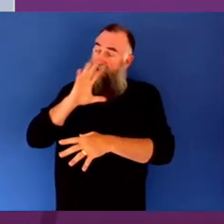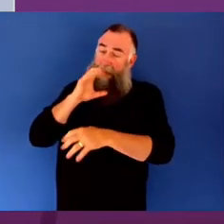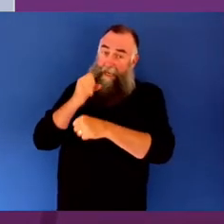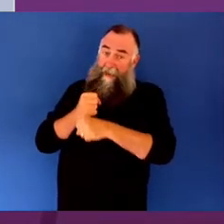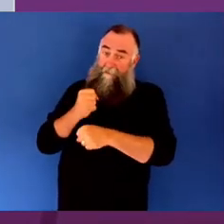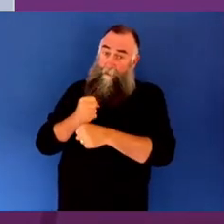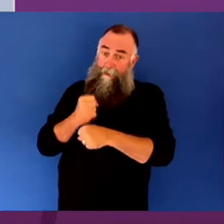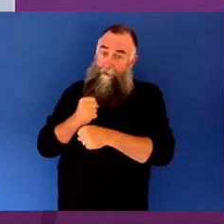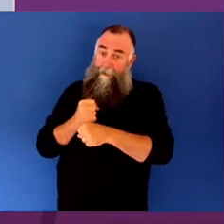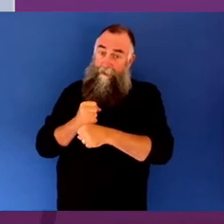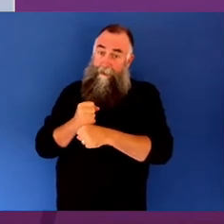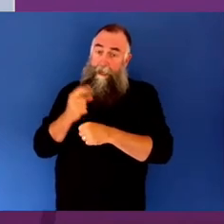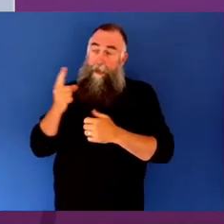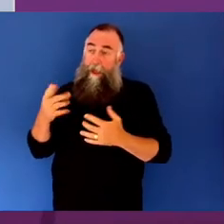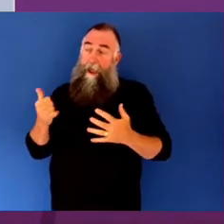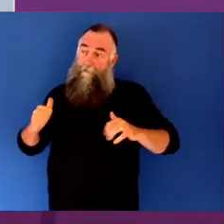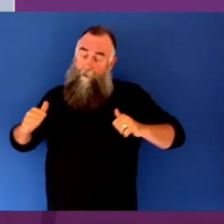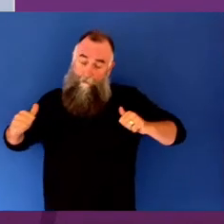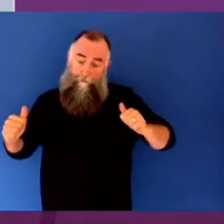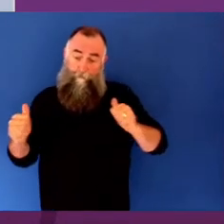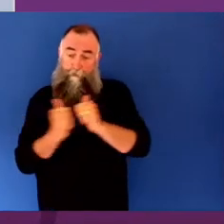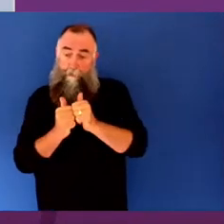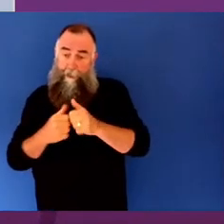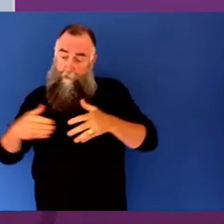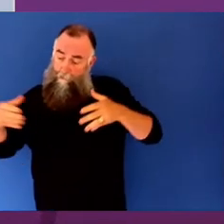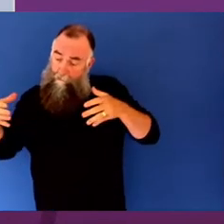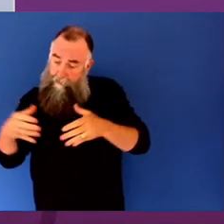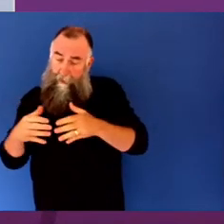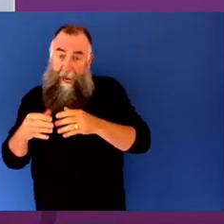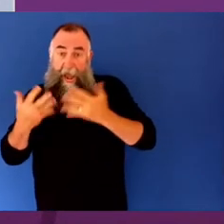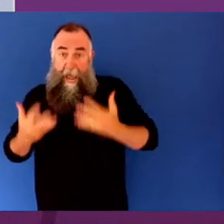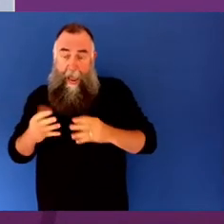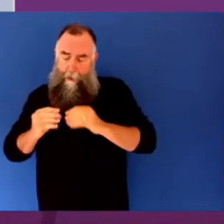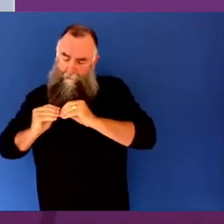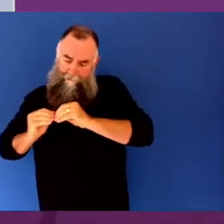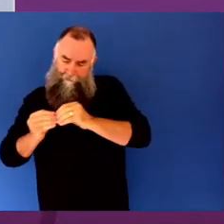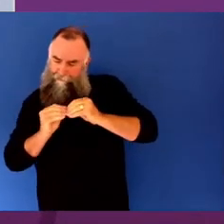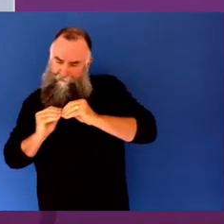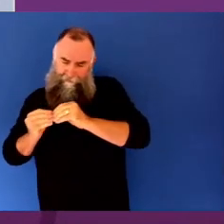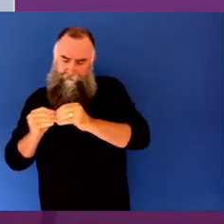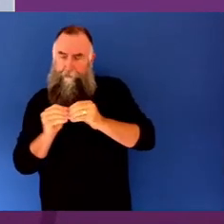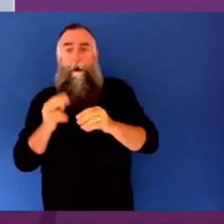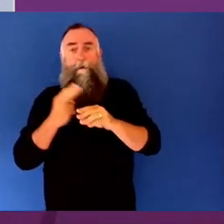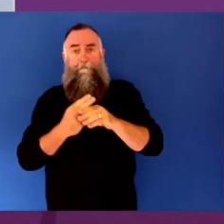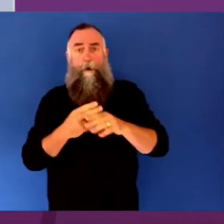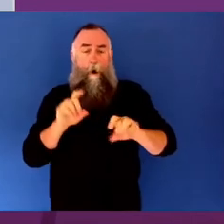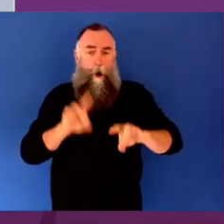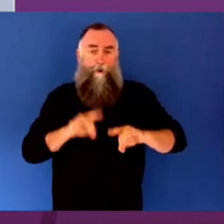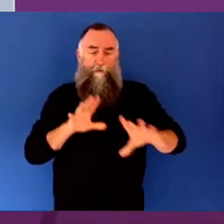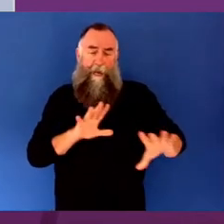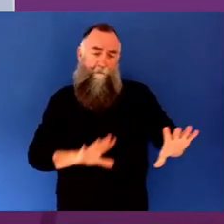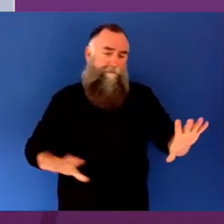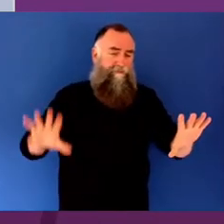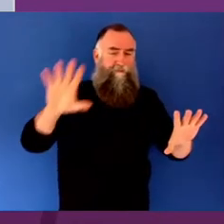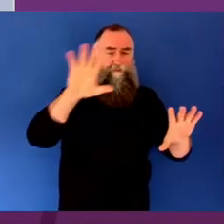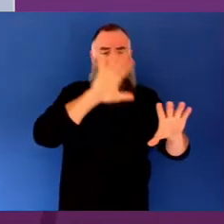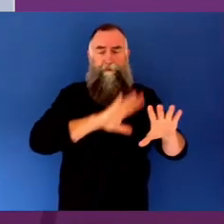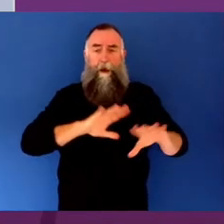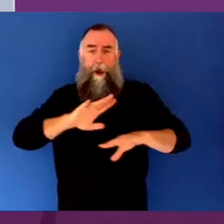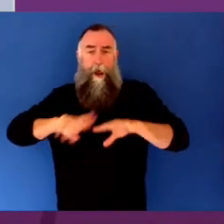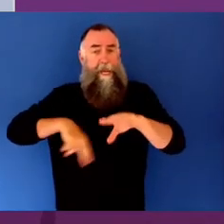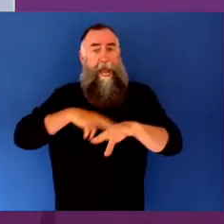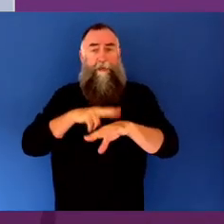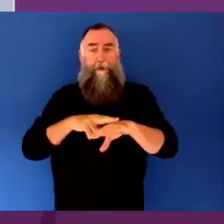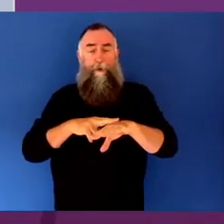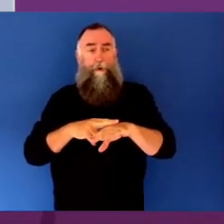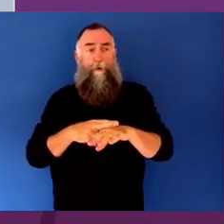agreement for mental health and well-being, or national health and suicide prevention currently. It's supposed to pop up the other end of those negotiations this month.